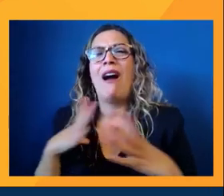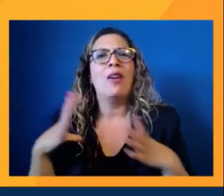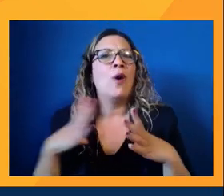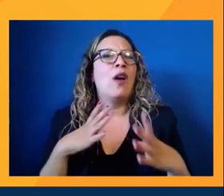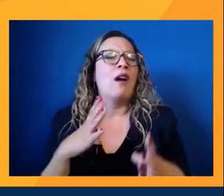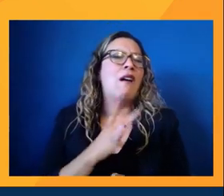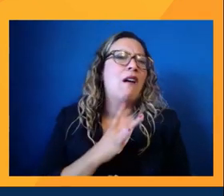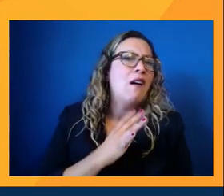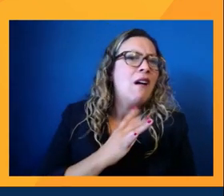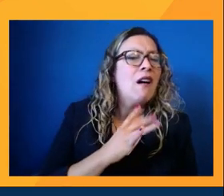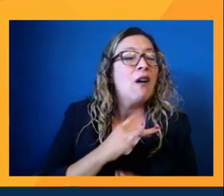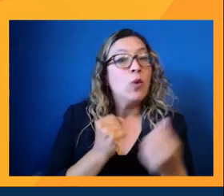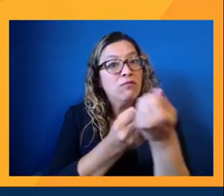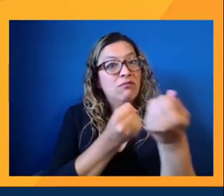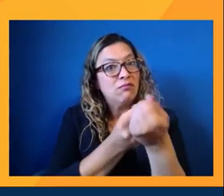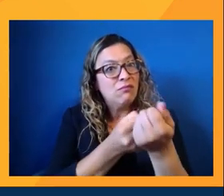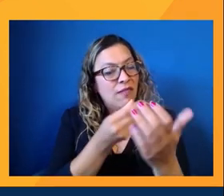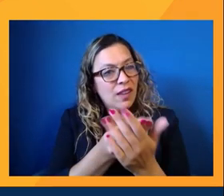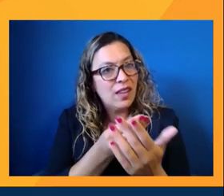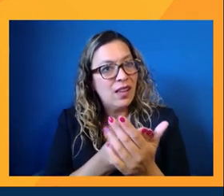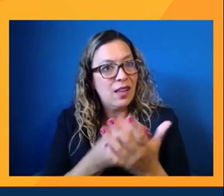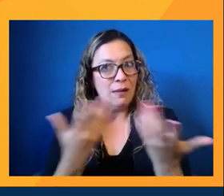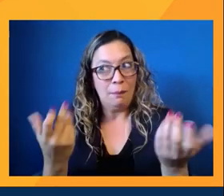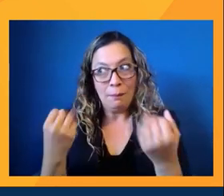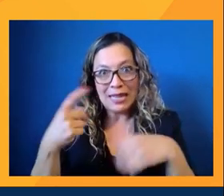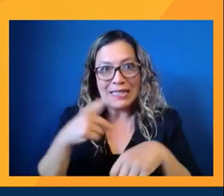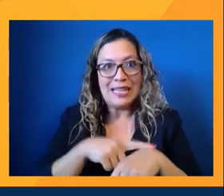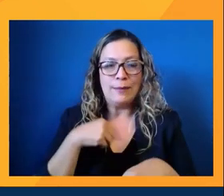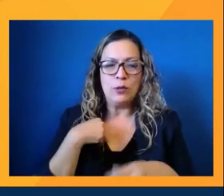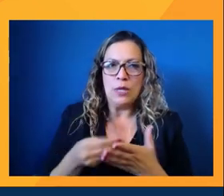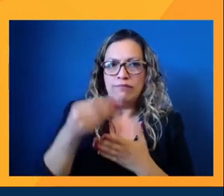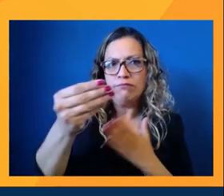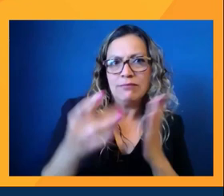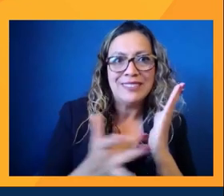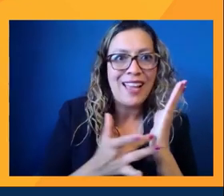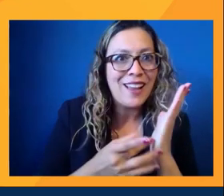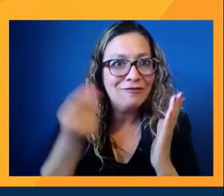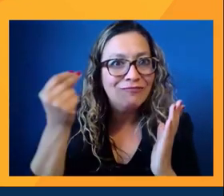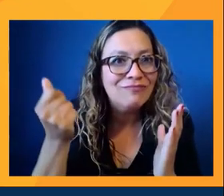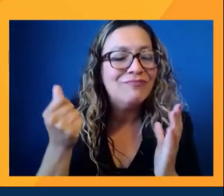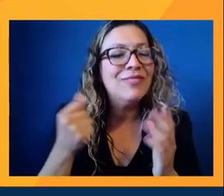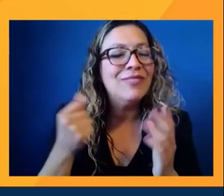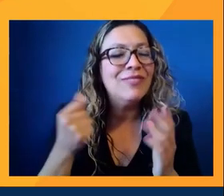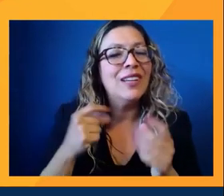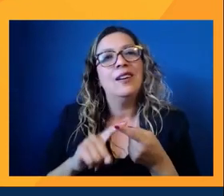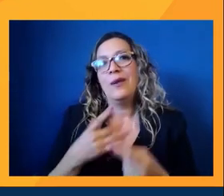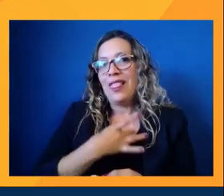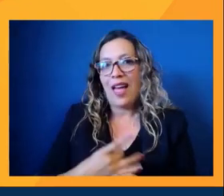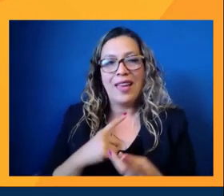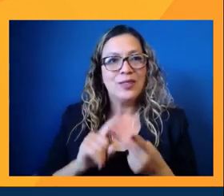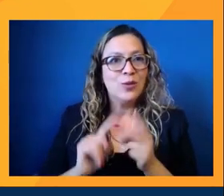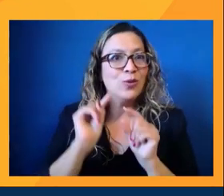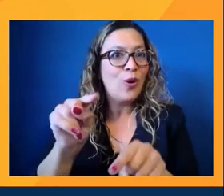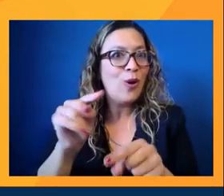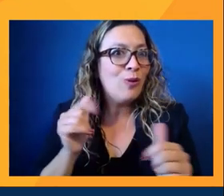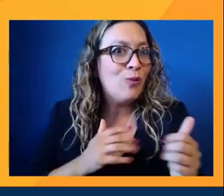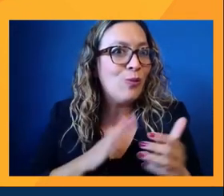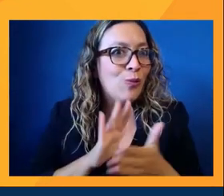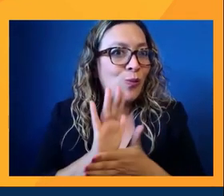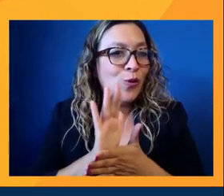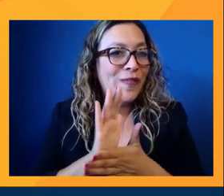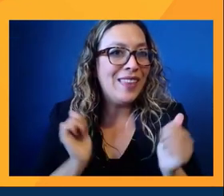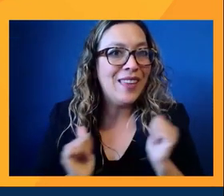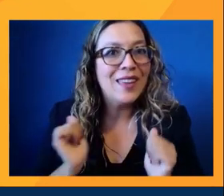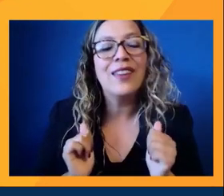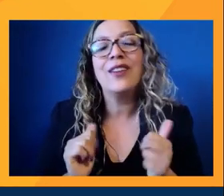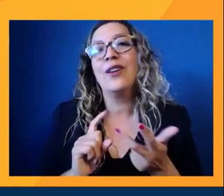often early adopters of technology. We like to go to the movie theaters. We buy